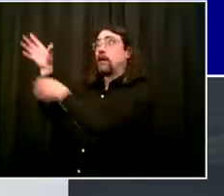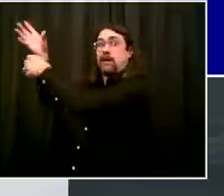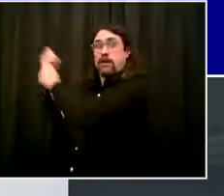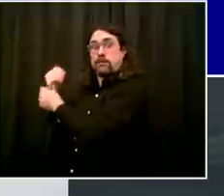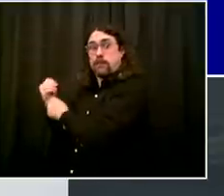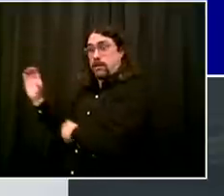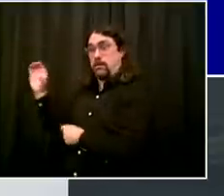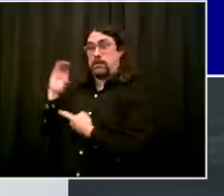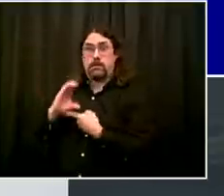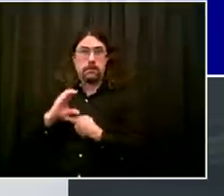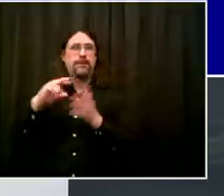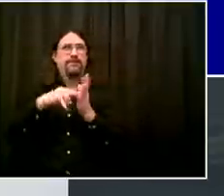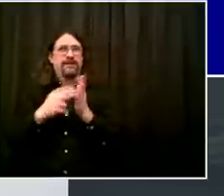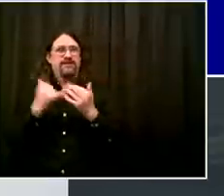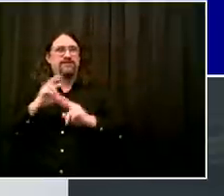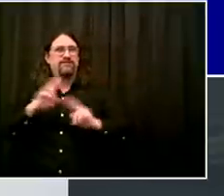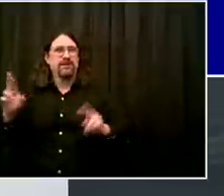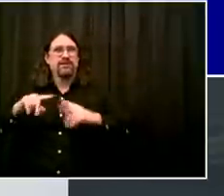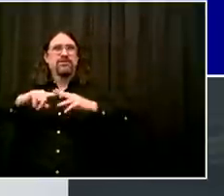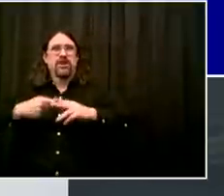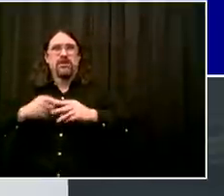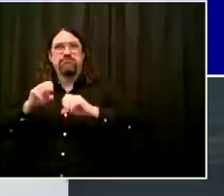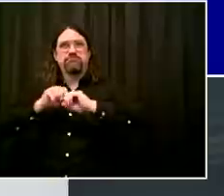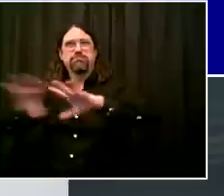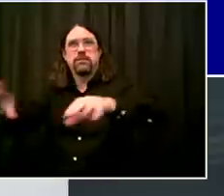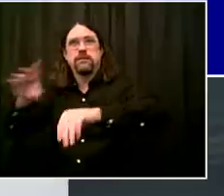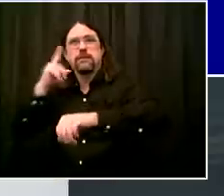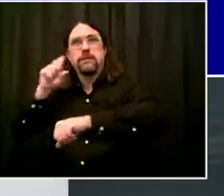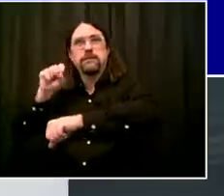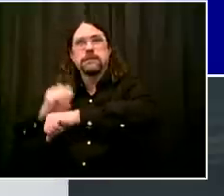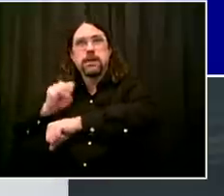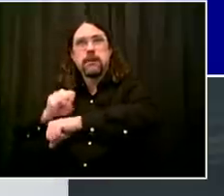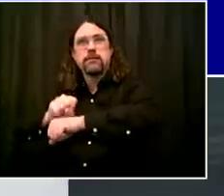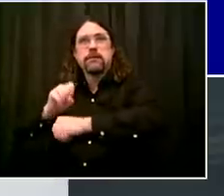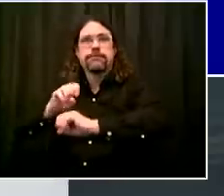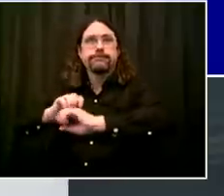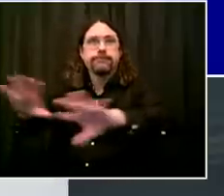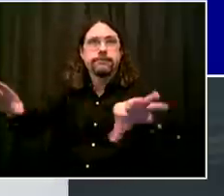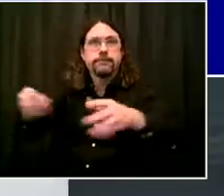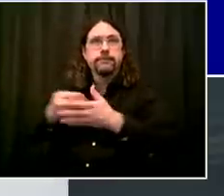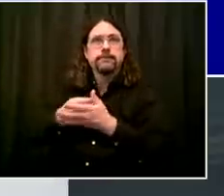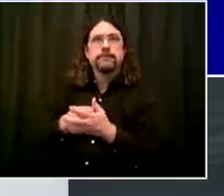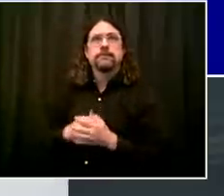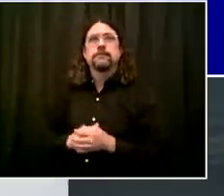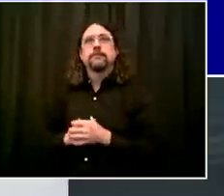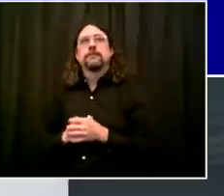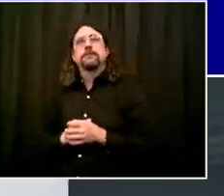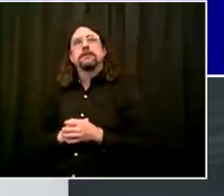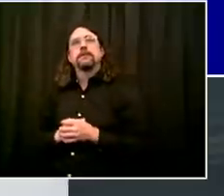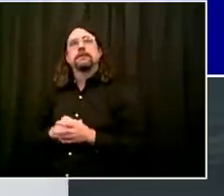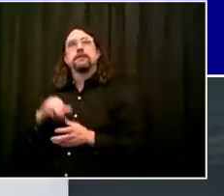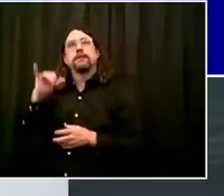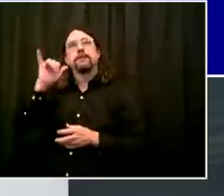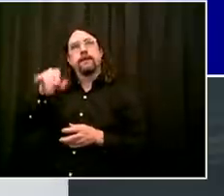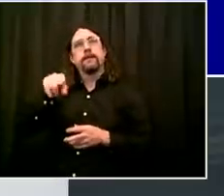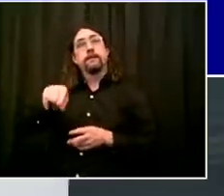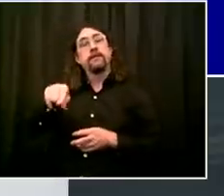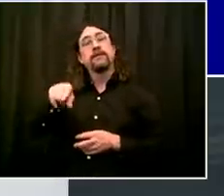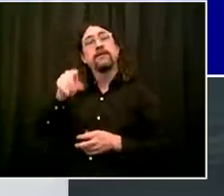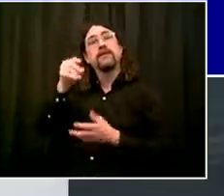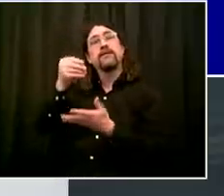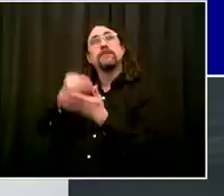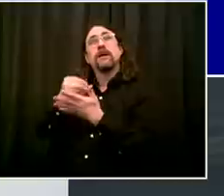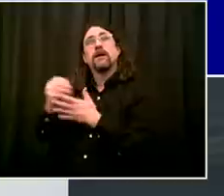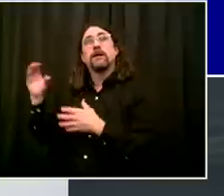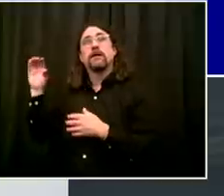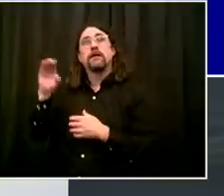whole again, to make up for the vast lost revenue we've experienced. But think about the word stimulus. It's actually not just supposed to get